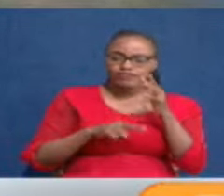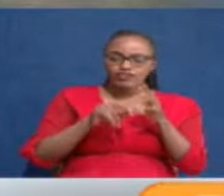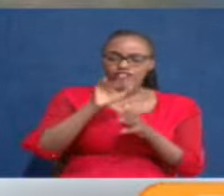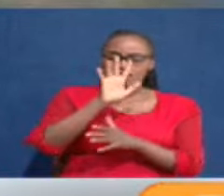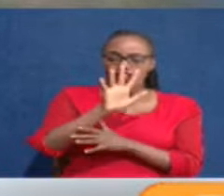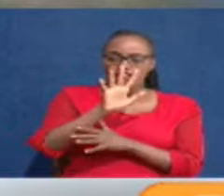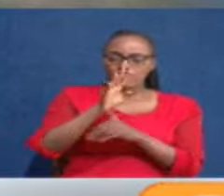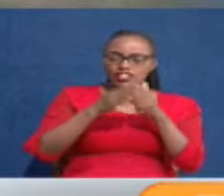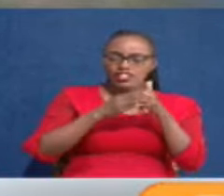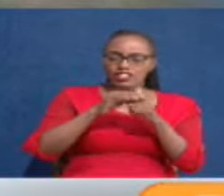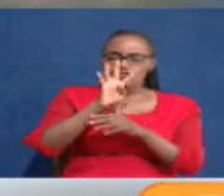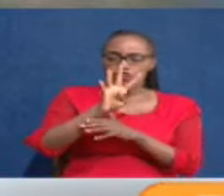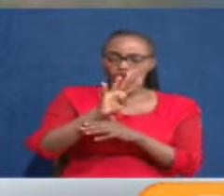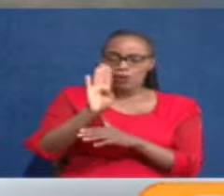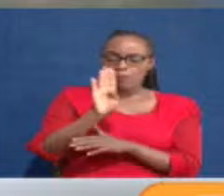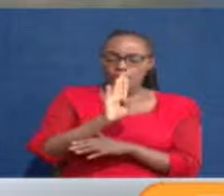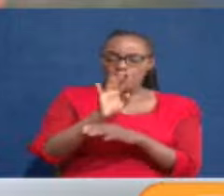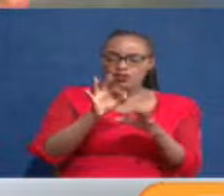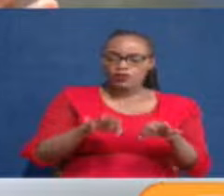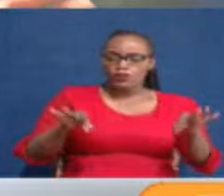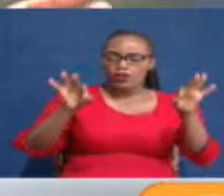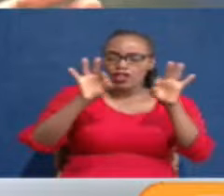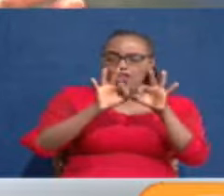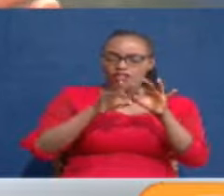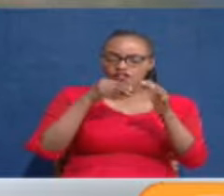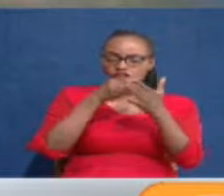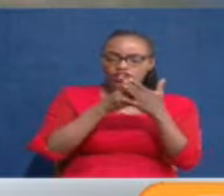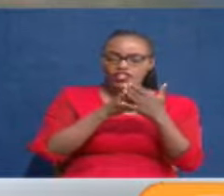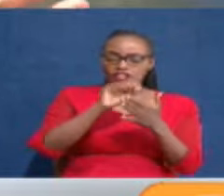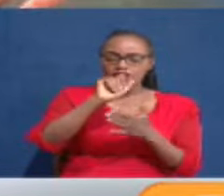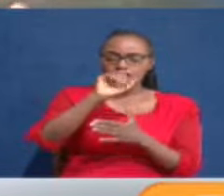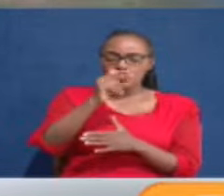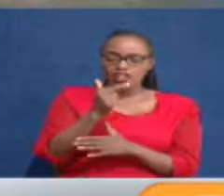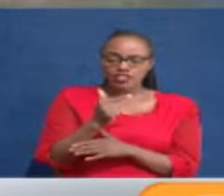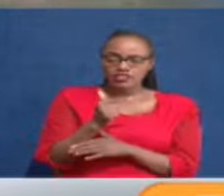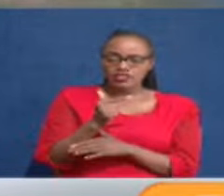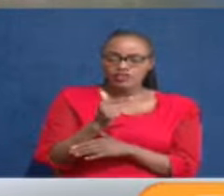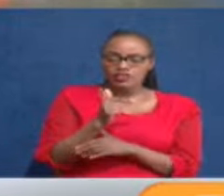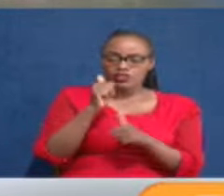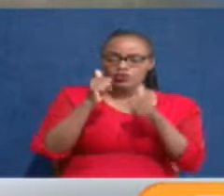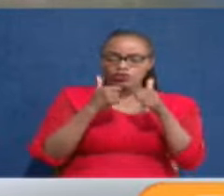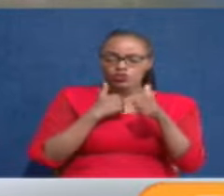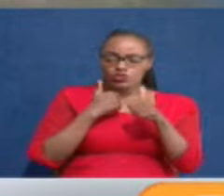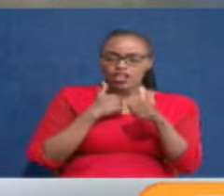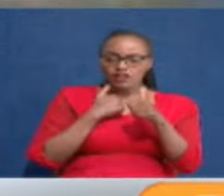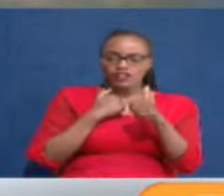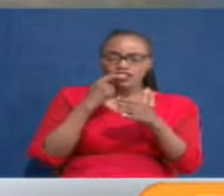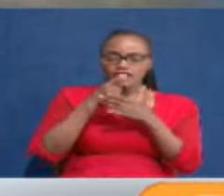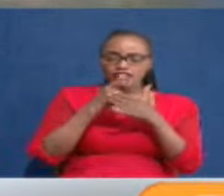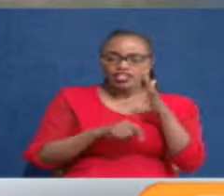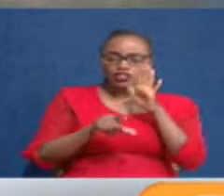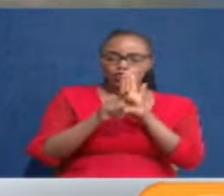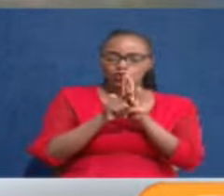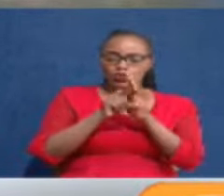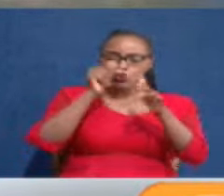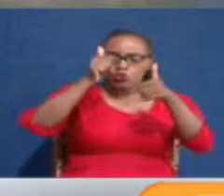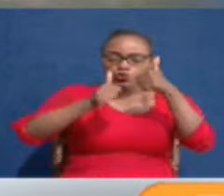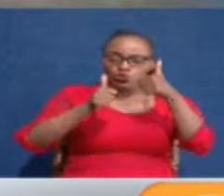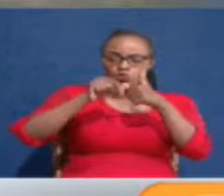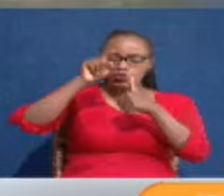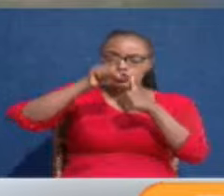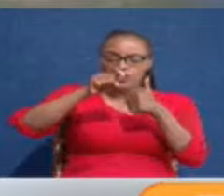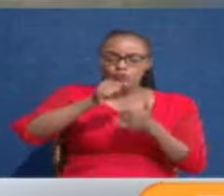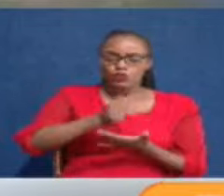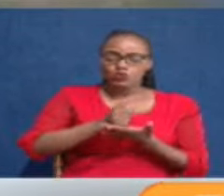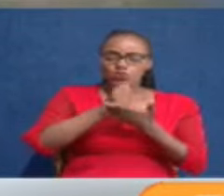594 billion shillings worth of finance acts or other tax laws that would have helped